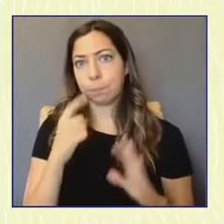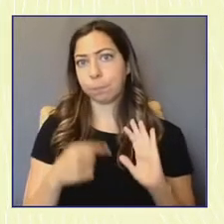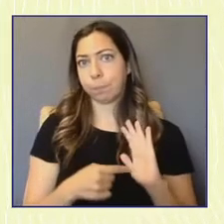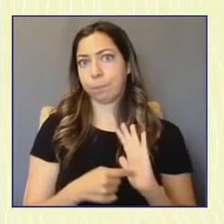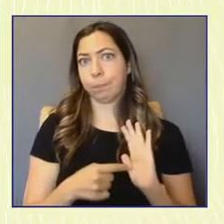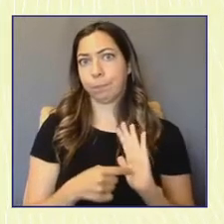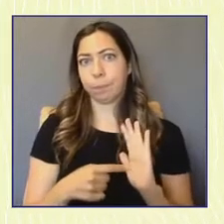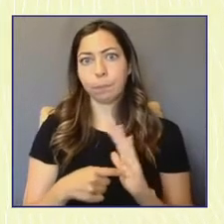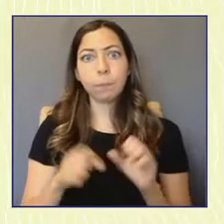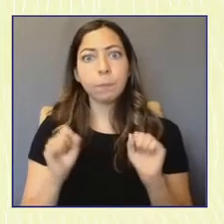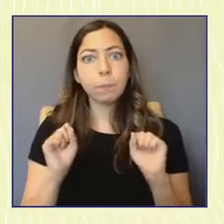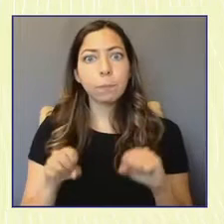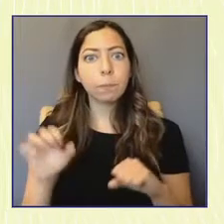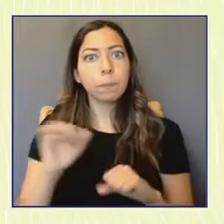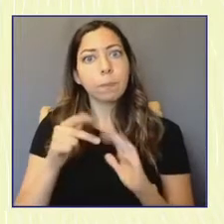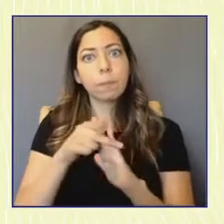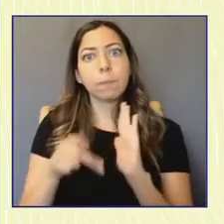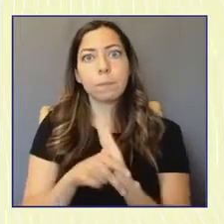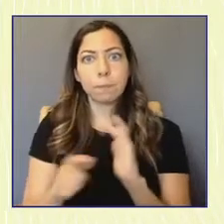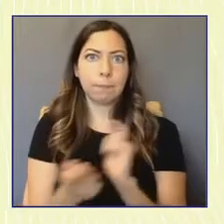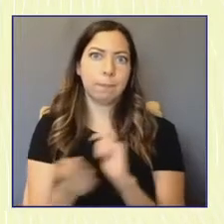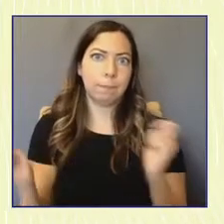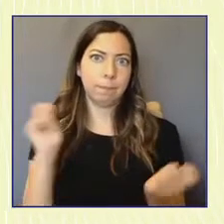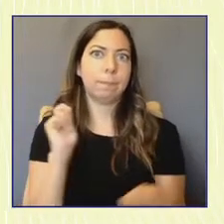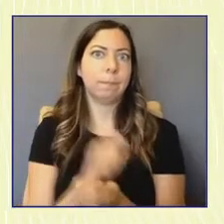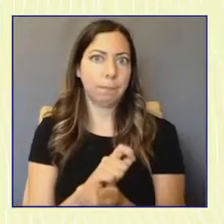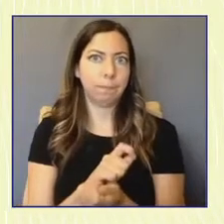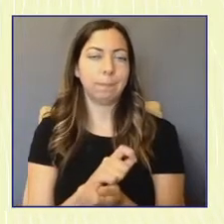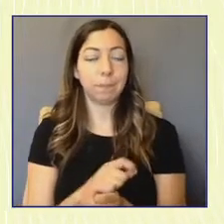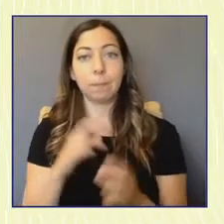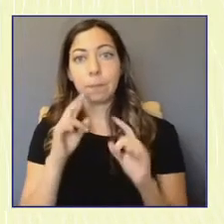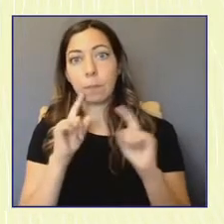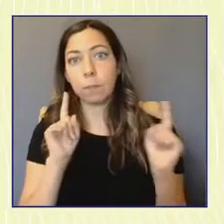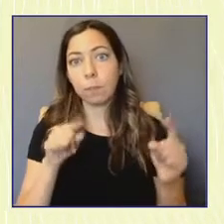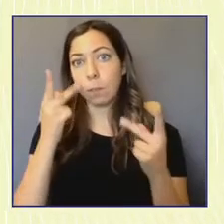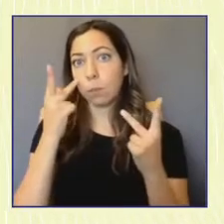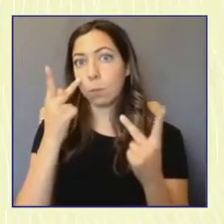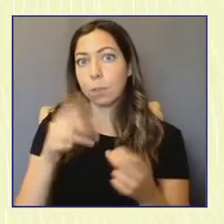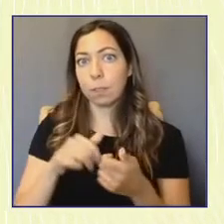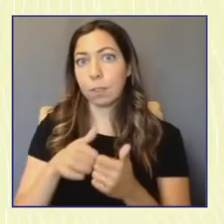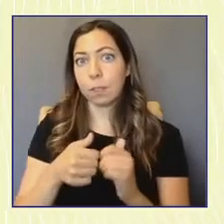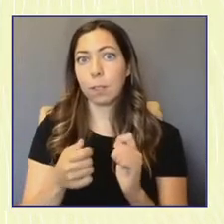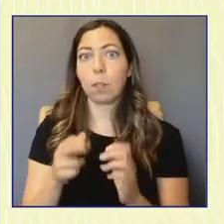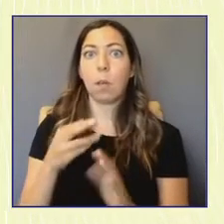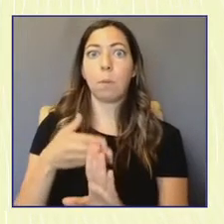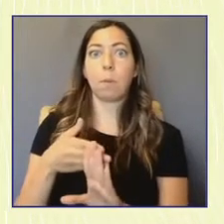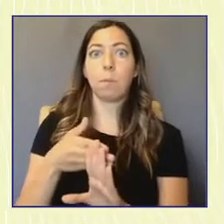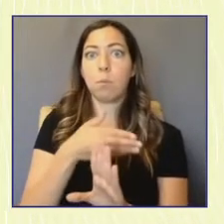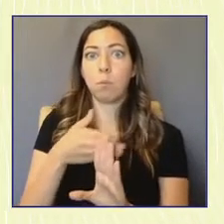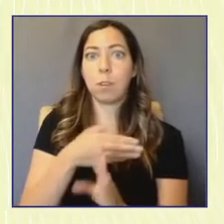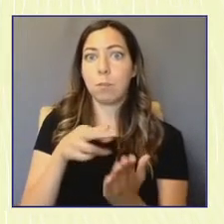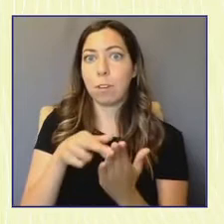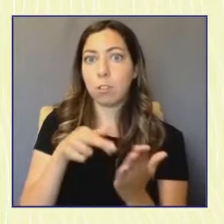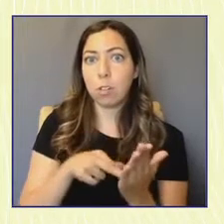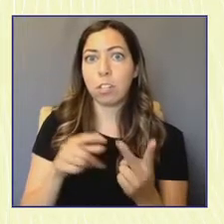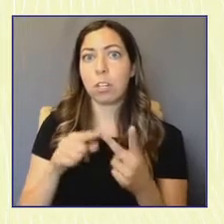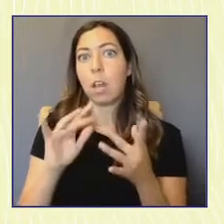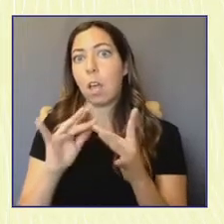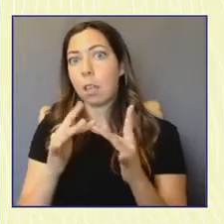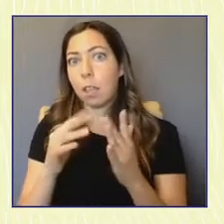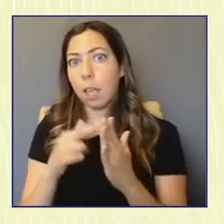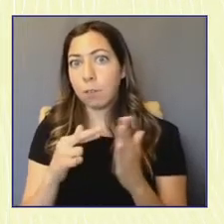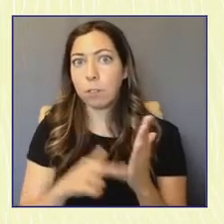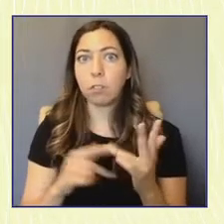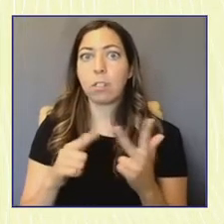is through broad policy changes. In our report, you'll read more about pre-registration, online voter registration, and automatic voter registration,